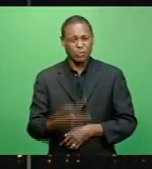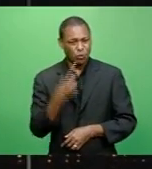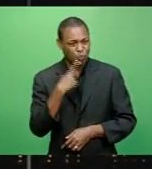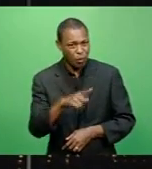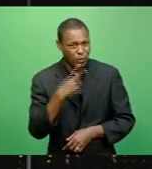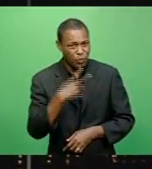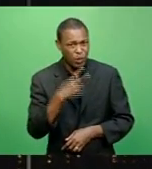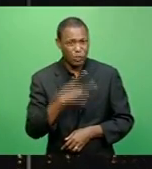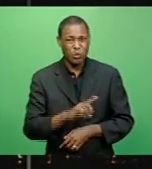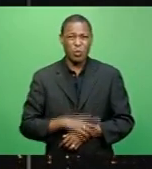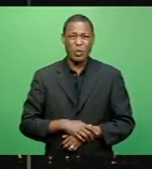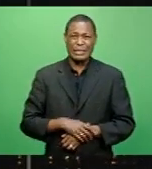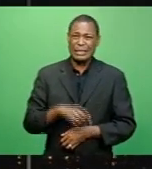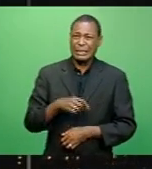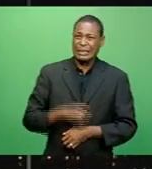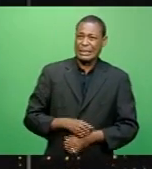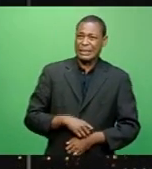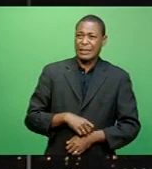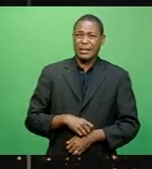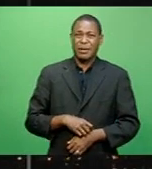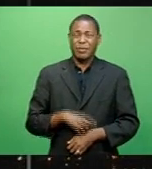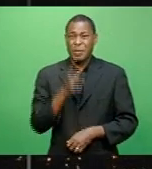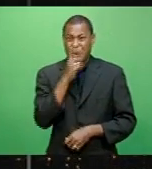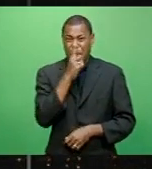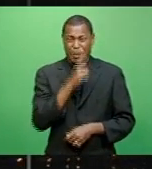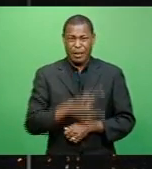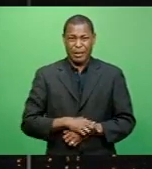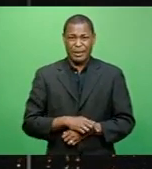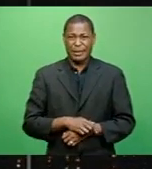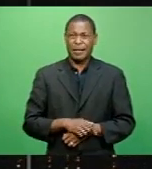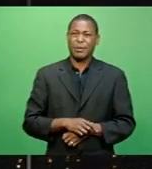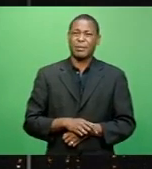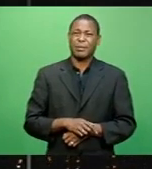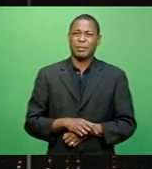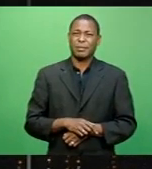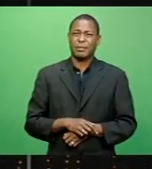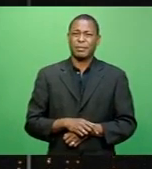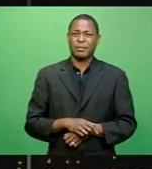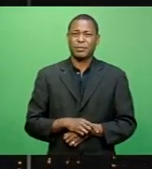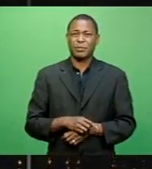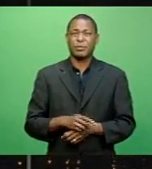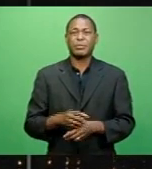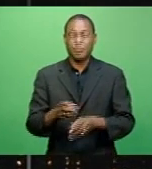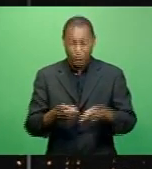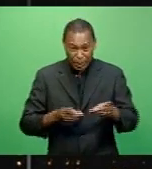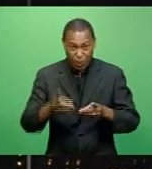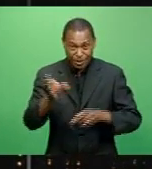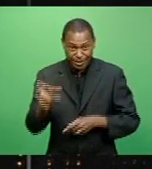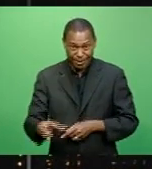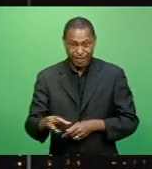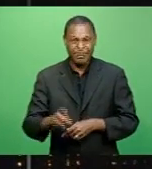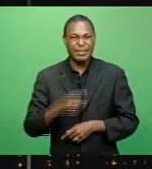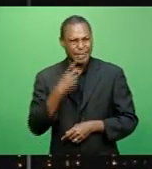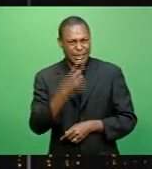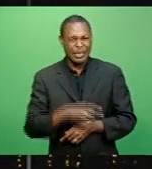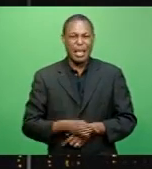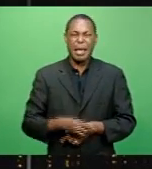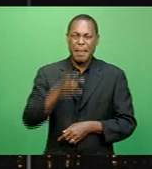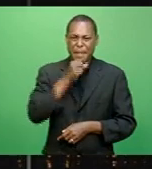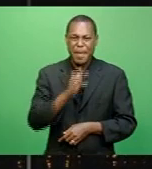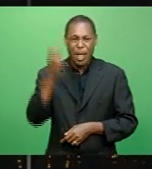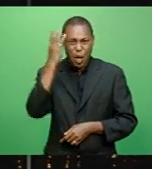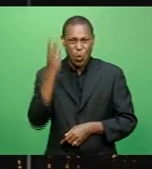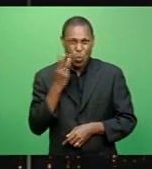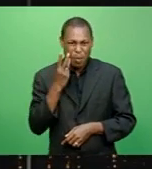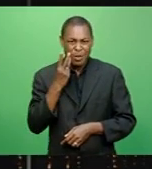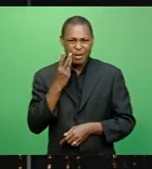frustrated communities during peak hours. The Deputy Director for Traffic says these men and women spend hours in the middle of traffic, come rain